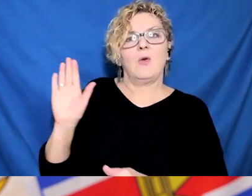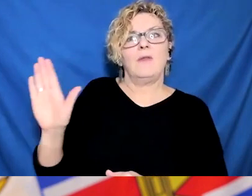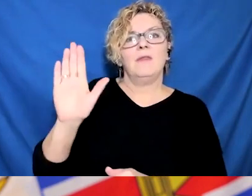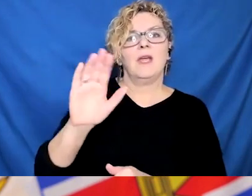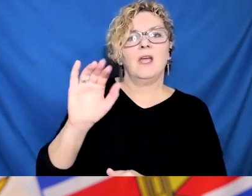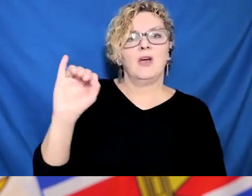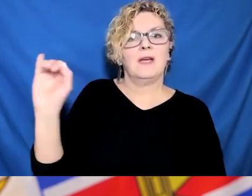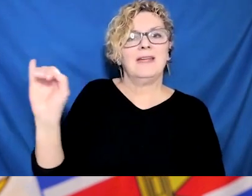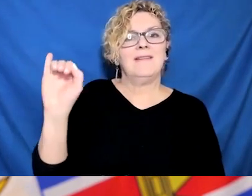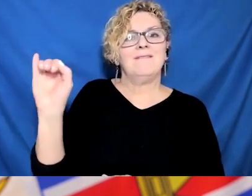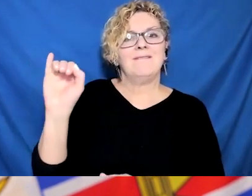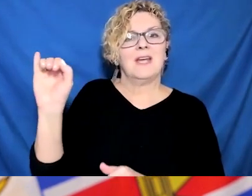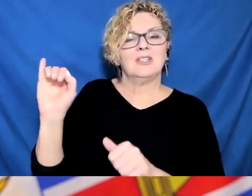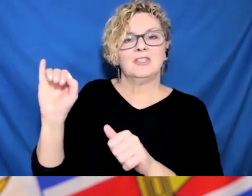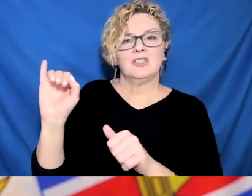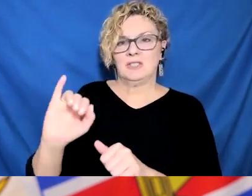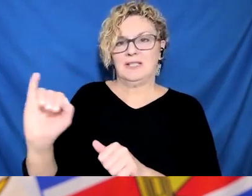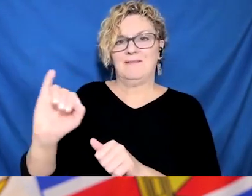Lisa Yuzda, City News.